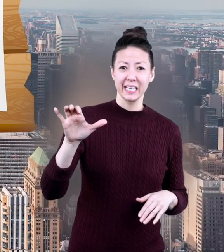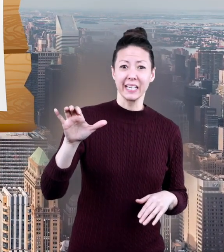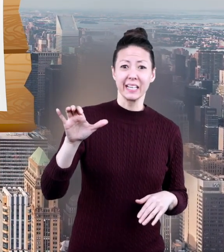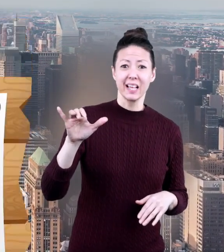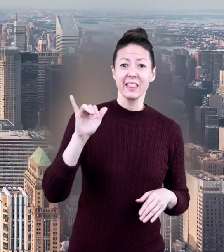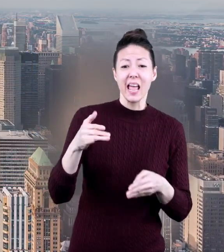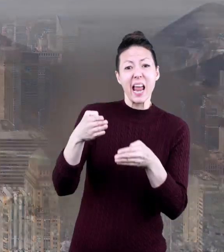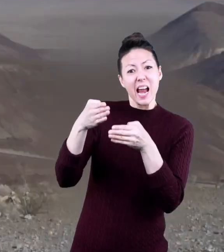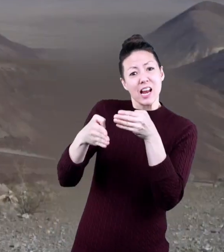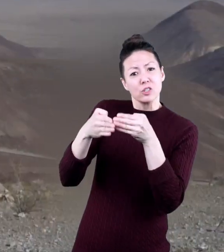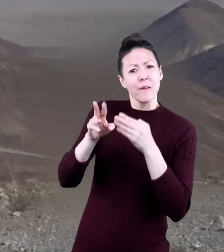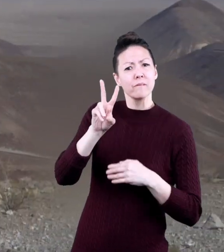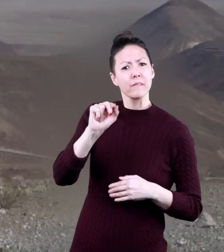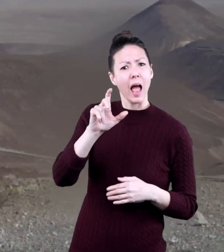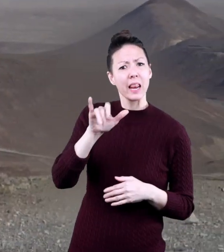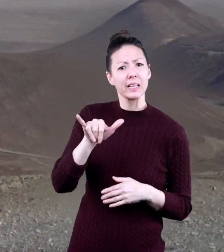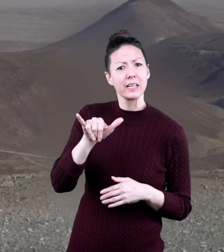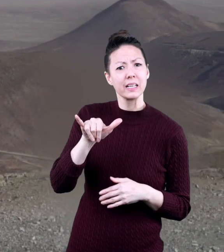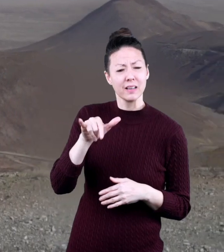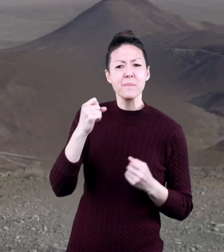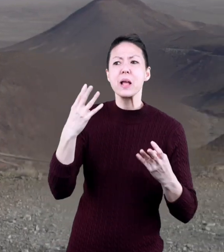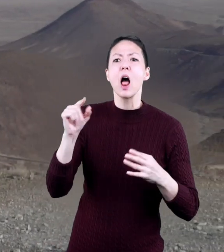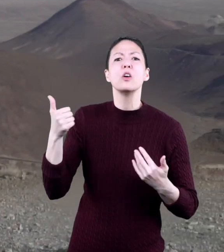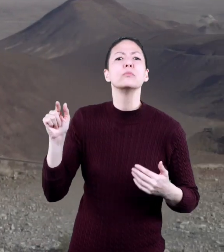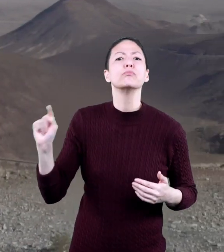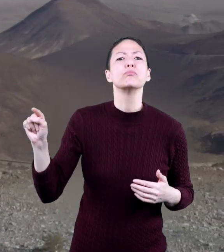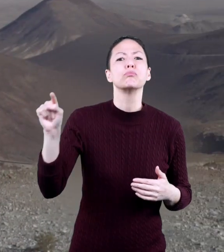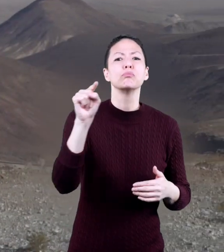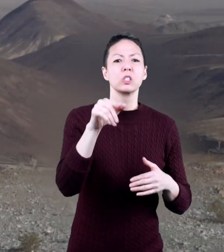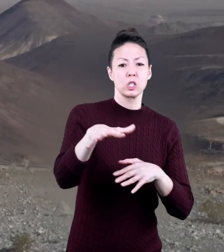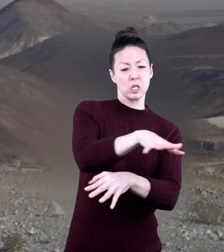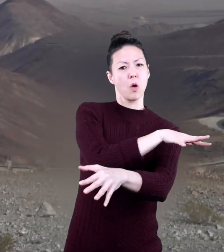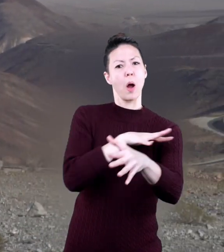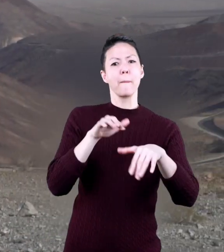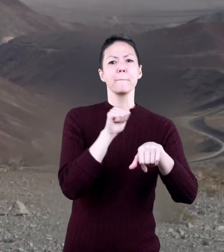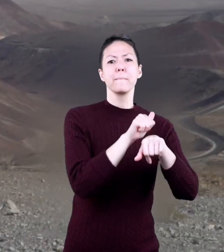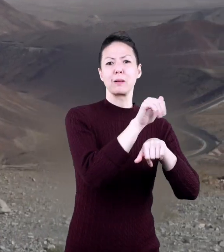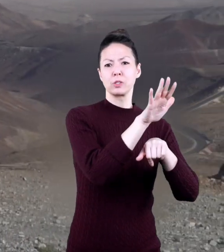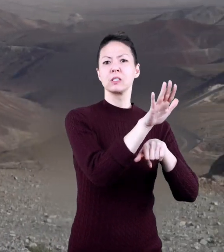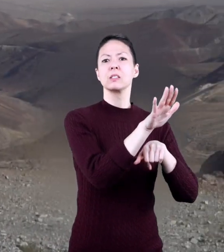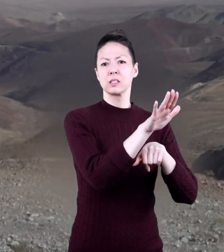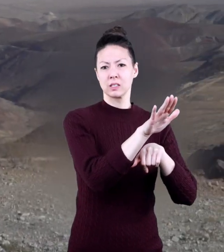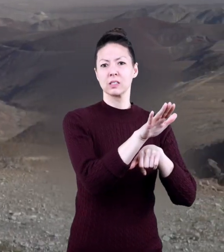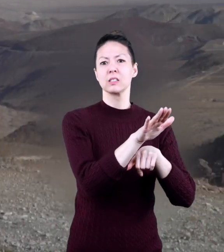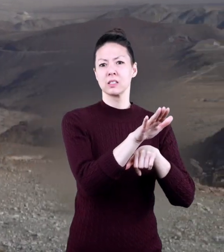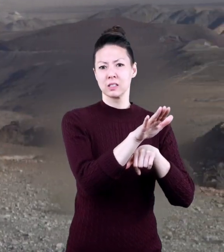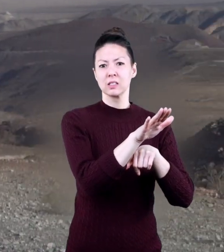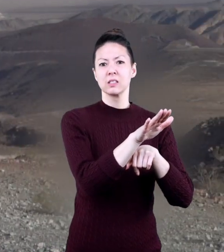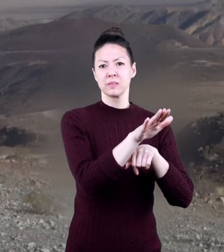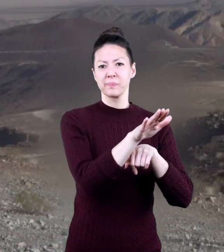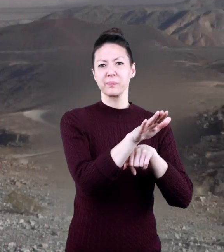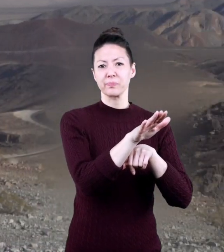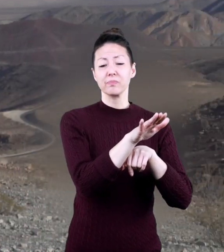The edge of this valley, like many others, are surrounded by mountains.